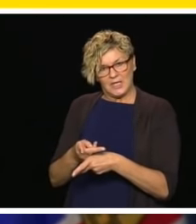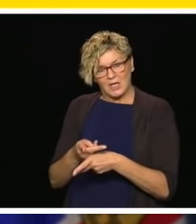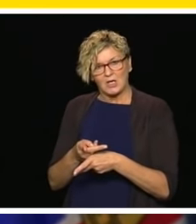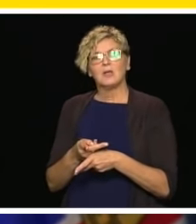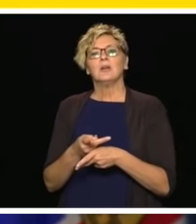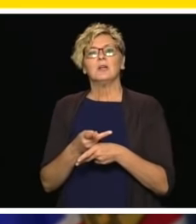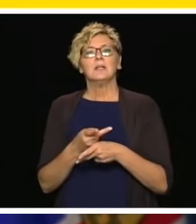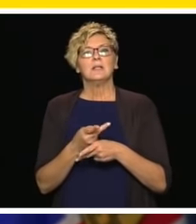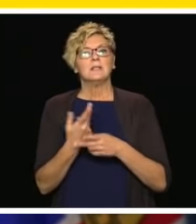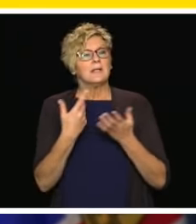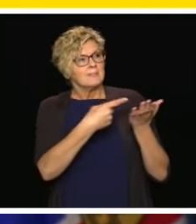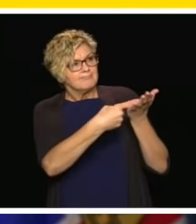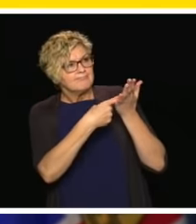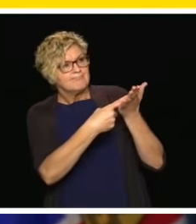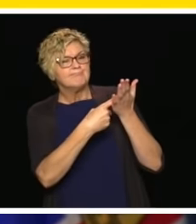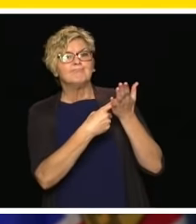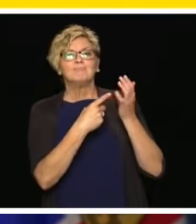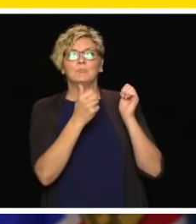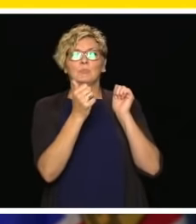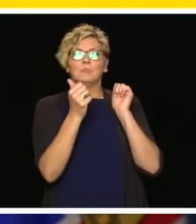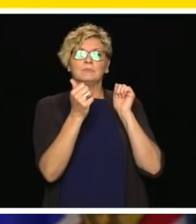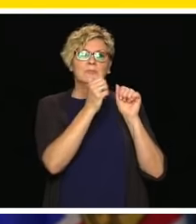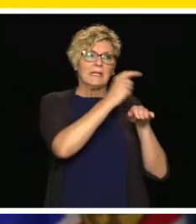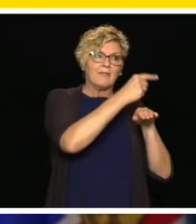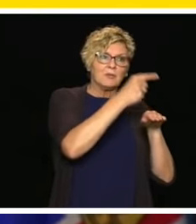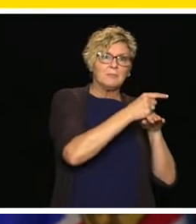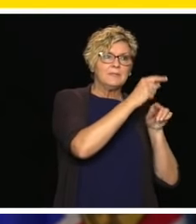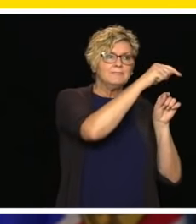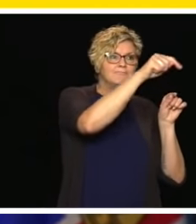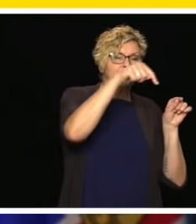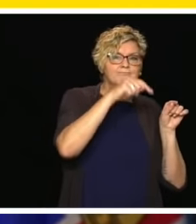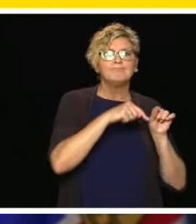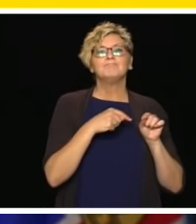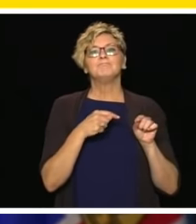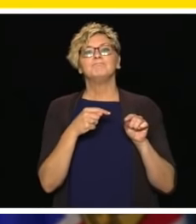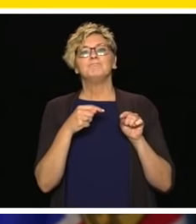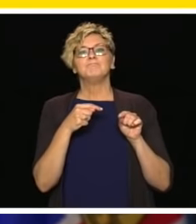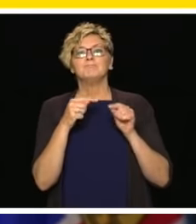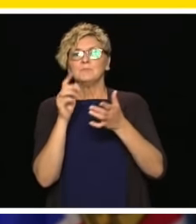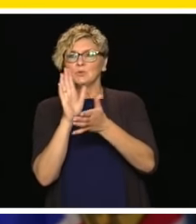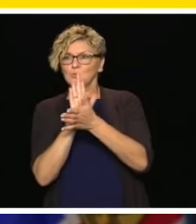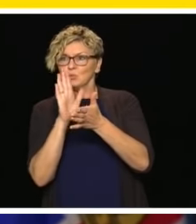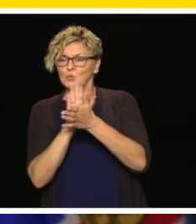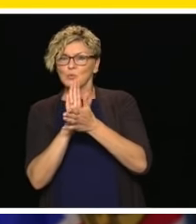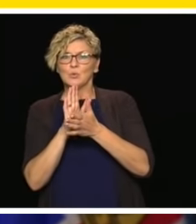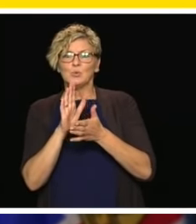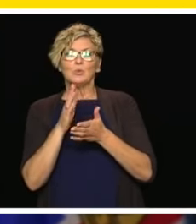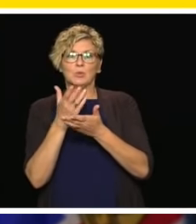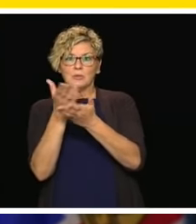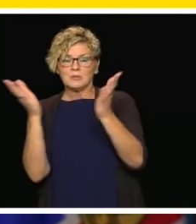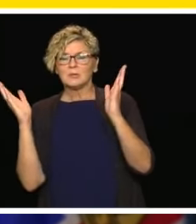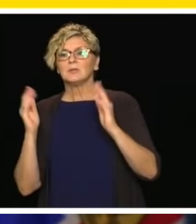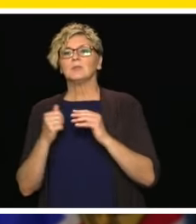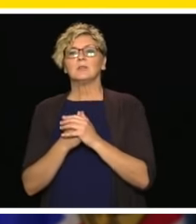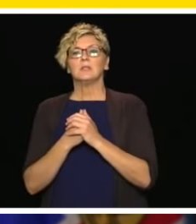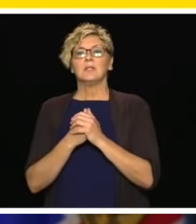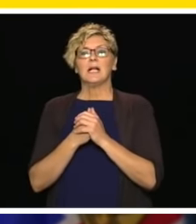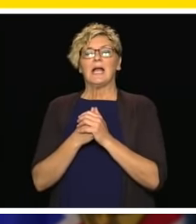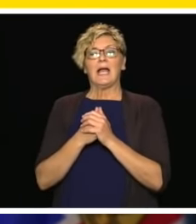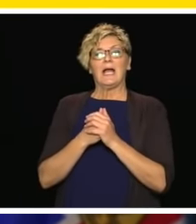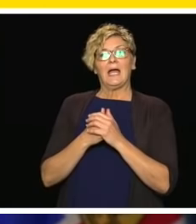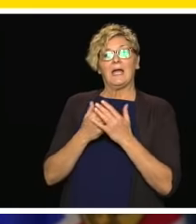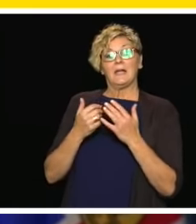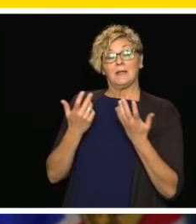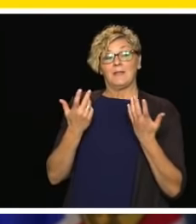to see how we can safely support those services. And today, again, thanks to public health, we are releasing new guidelines,